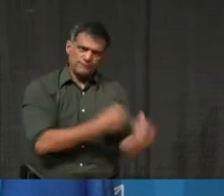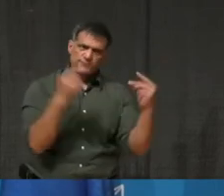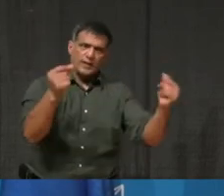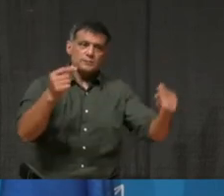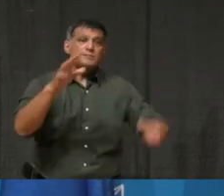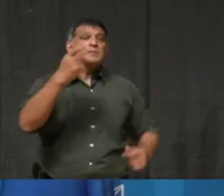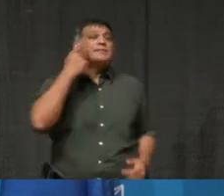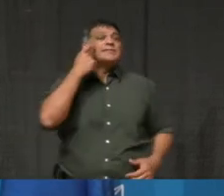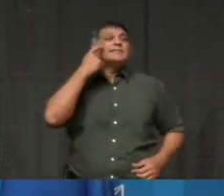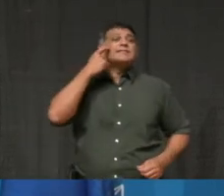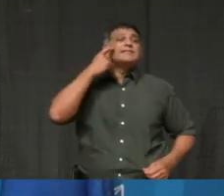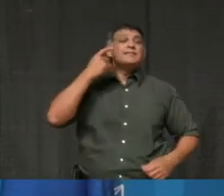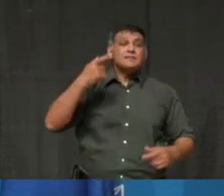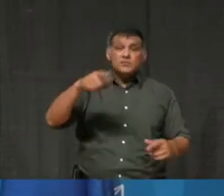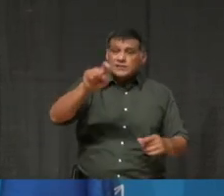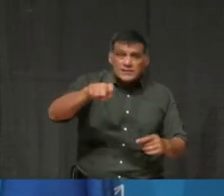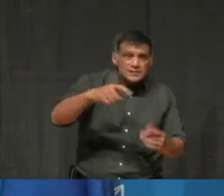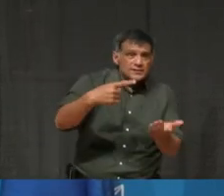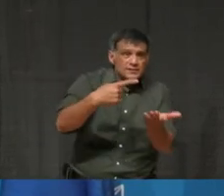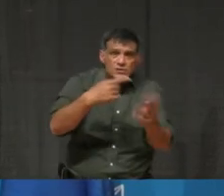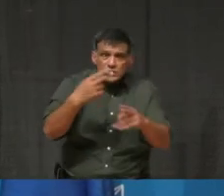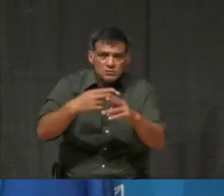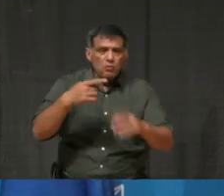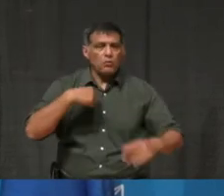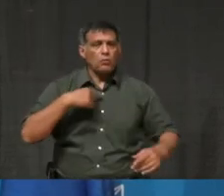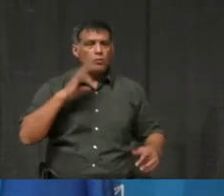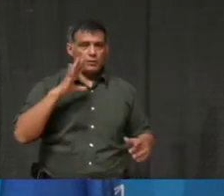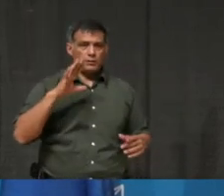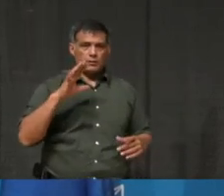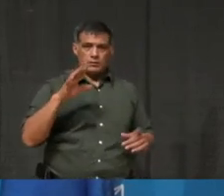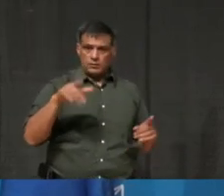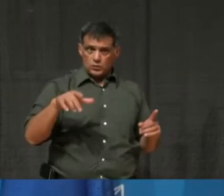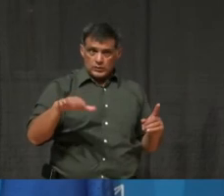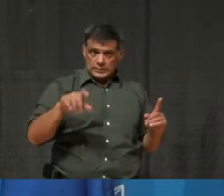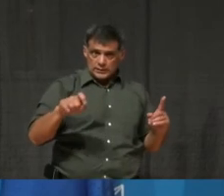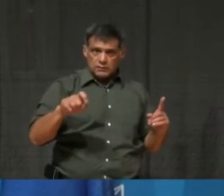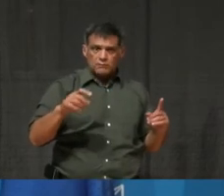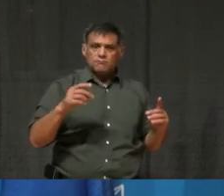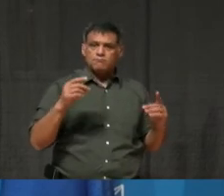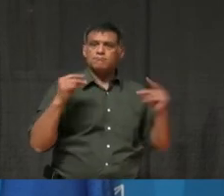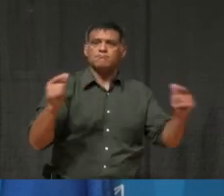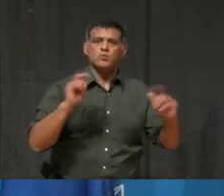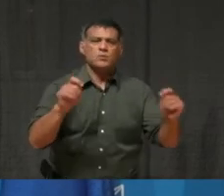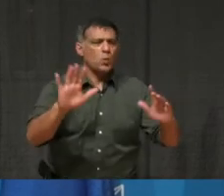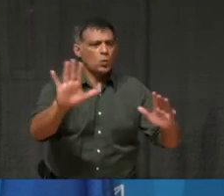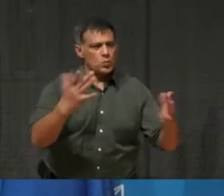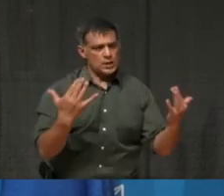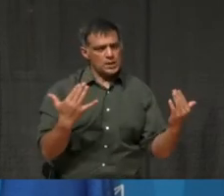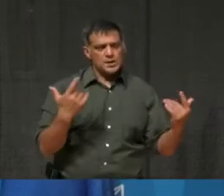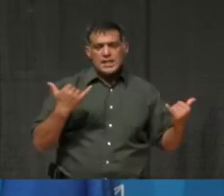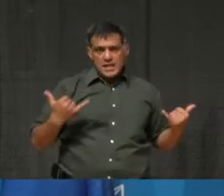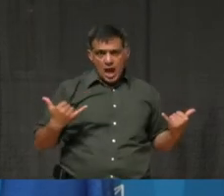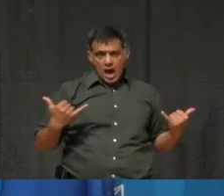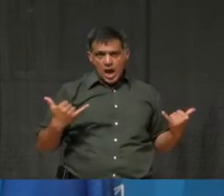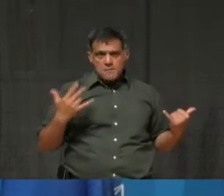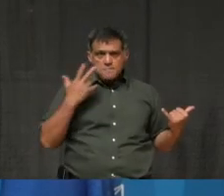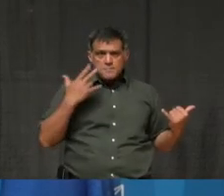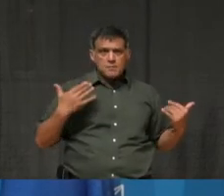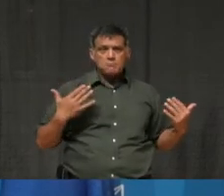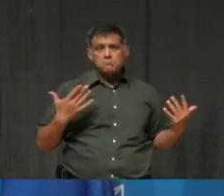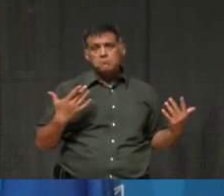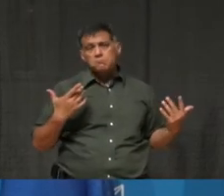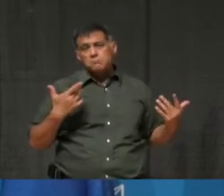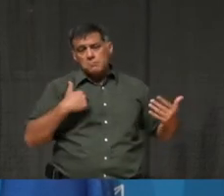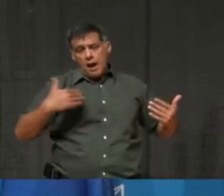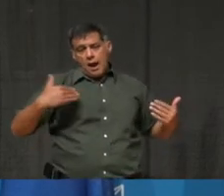to use it beyond what's there, what's already been put forward, which is a very significant closure at this point in time. So, like I said, you know, I'm,